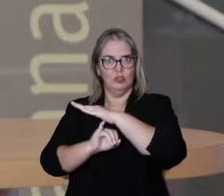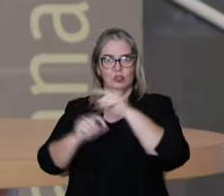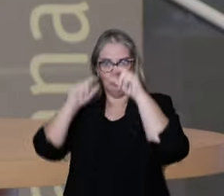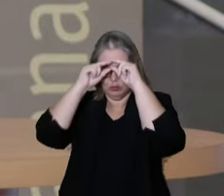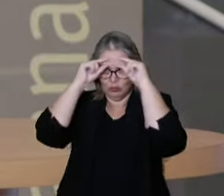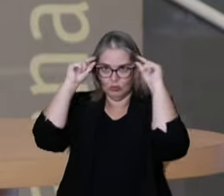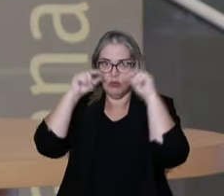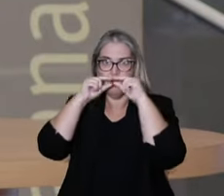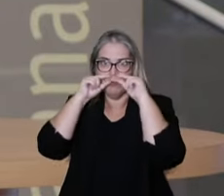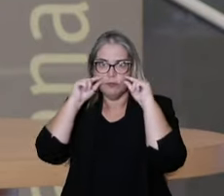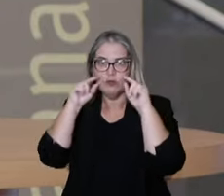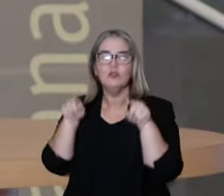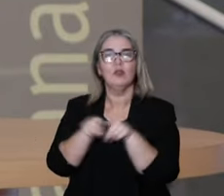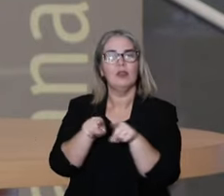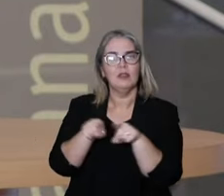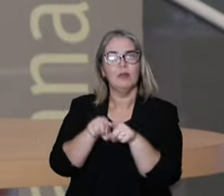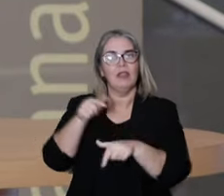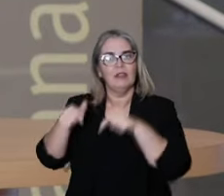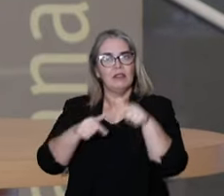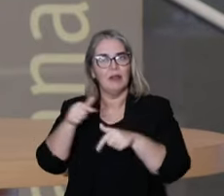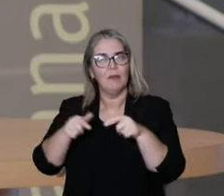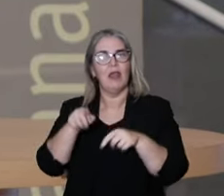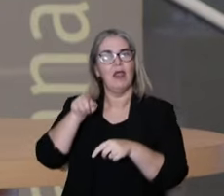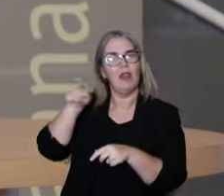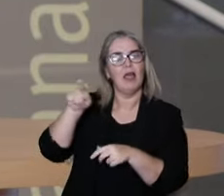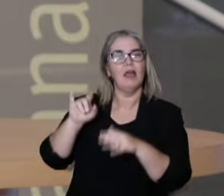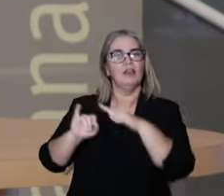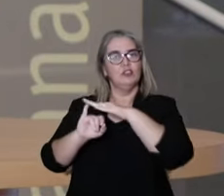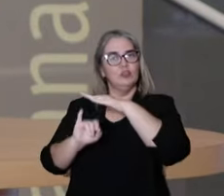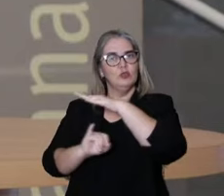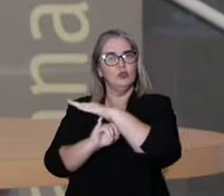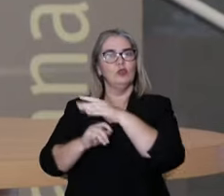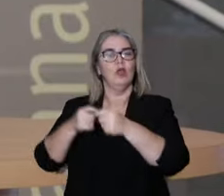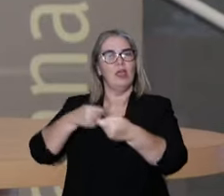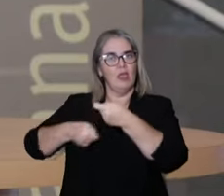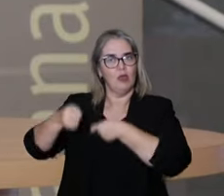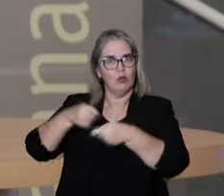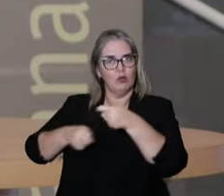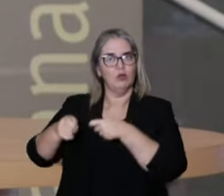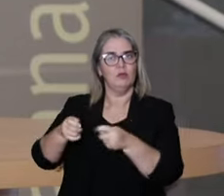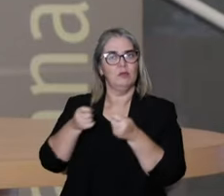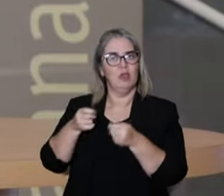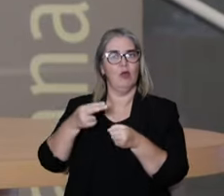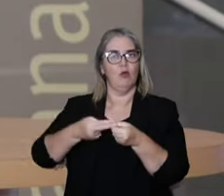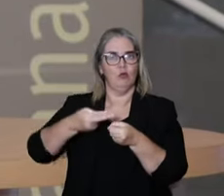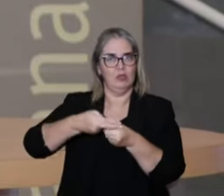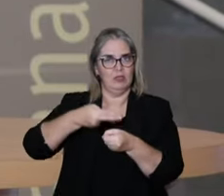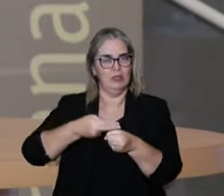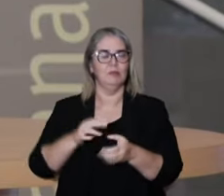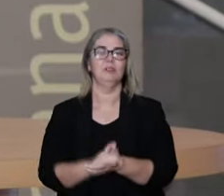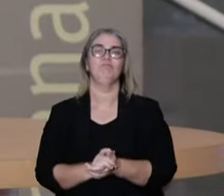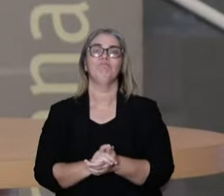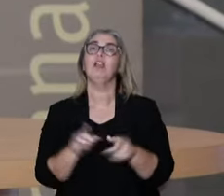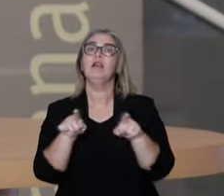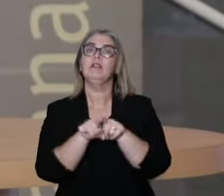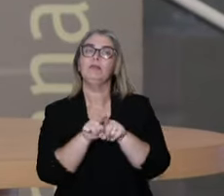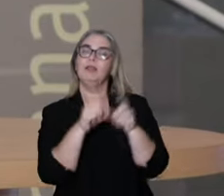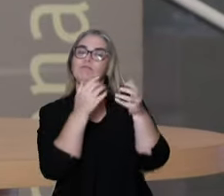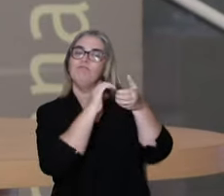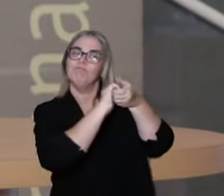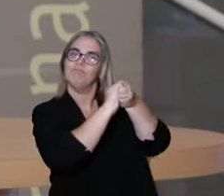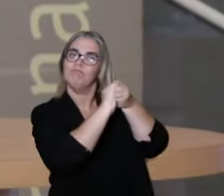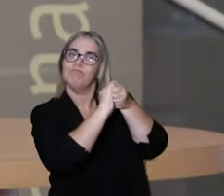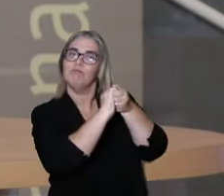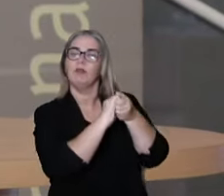Confucius Institute, the Economy Institute at Unicamp and greet Café Filosófico for their 20